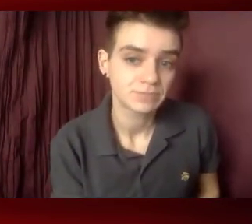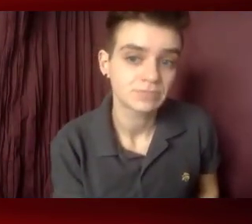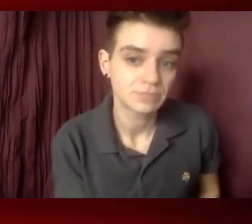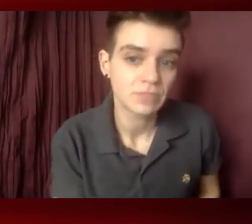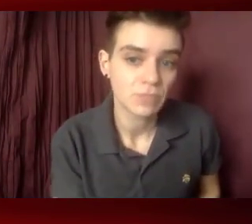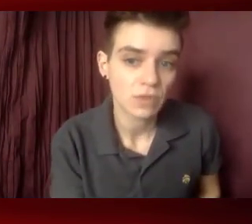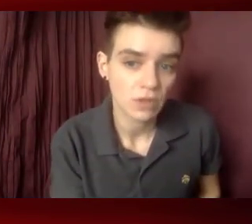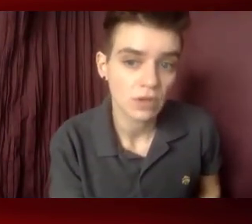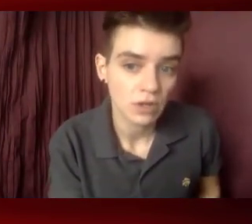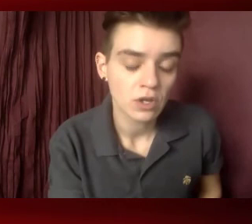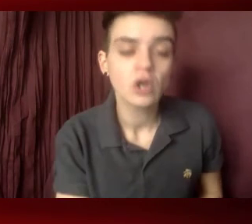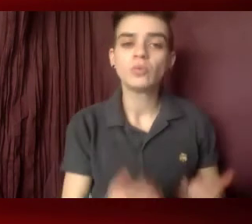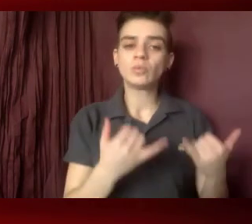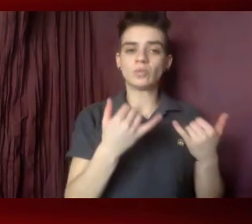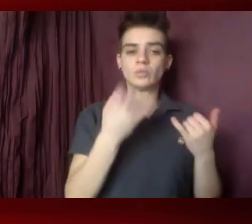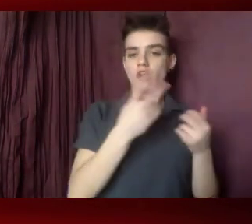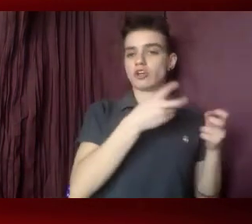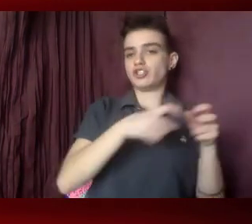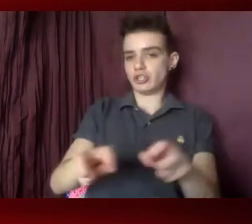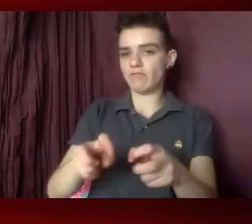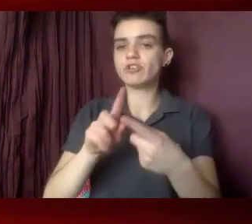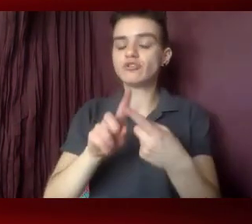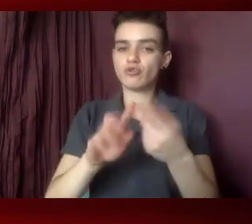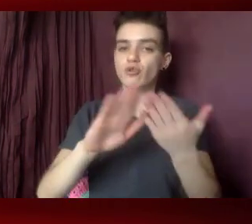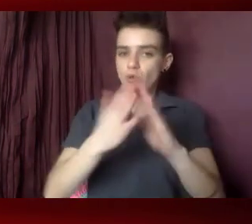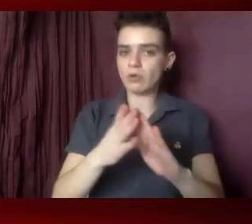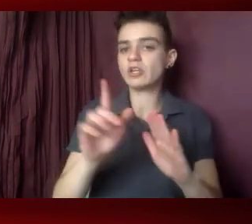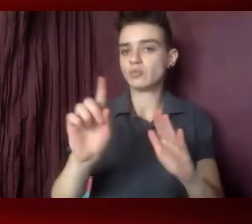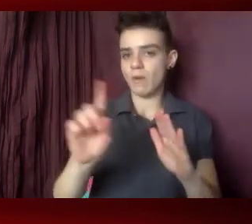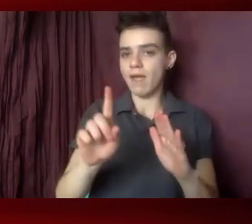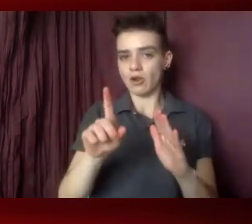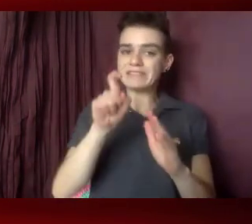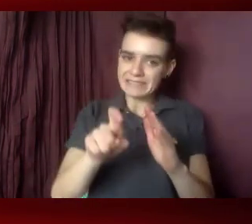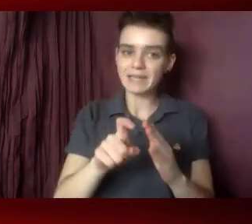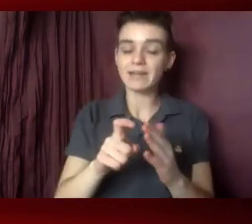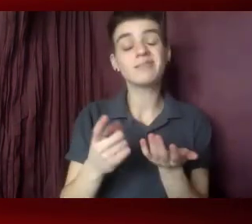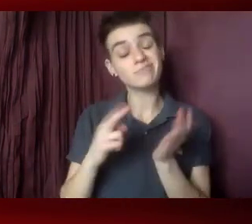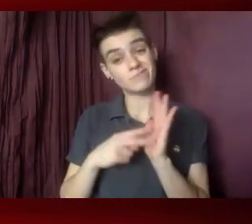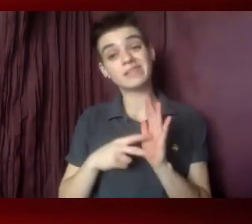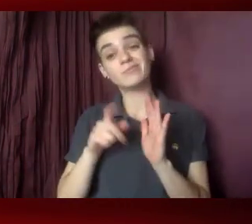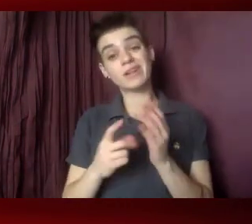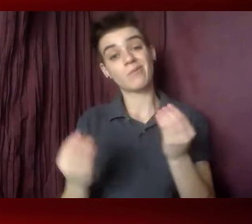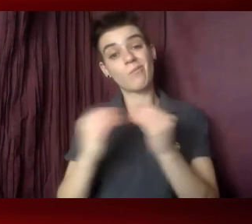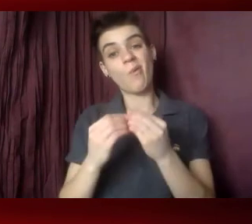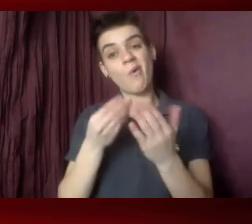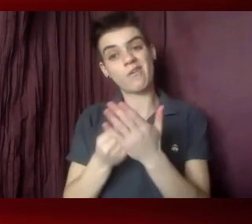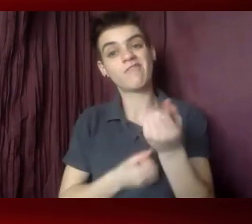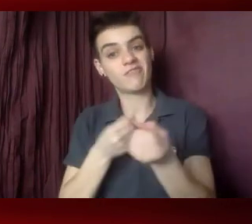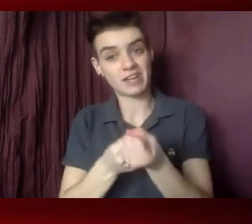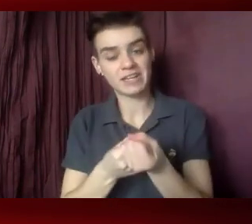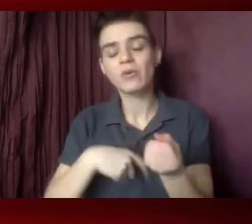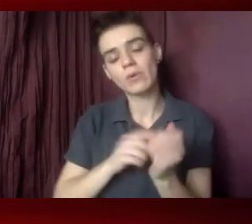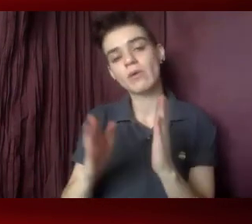centered living with HIV. And as a result, new funds are needed to keep those localities whole. So we're requesting